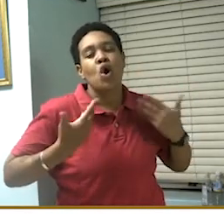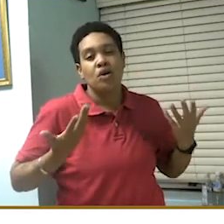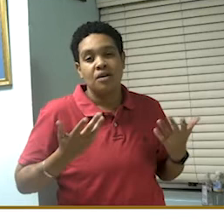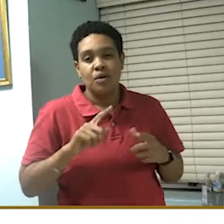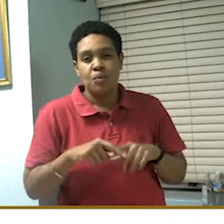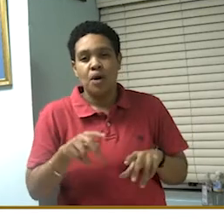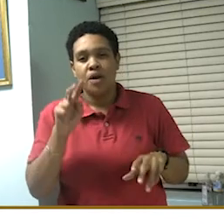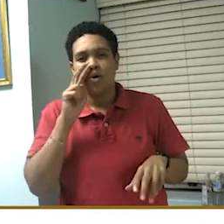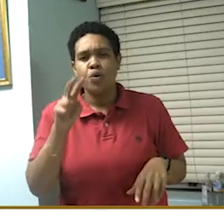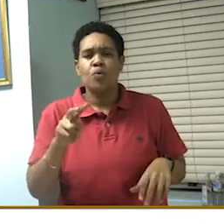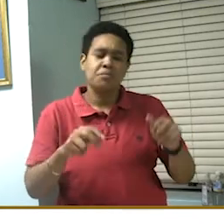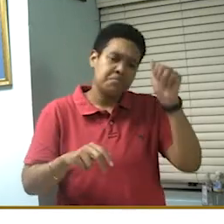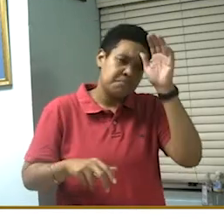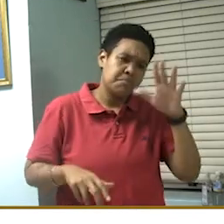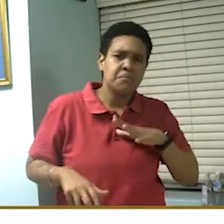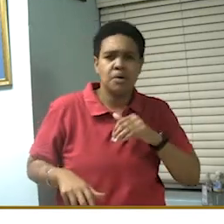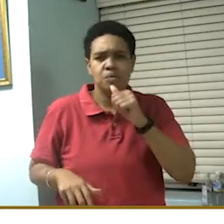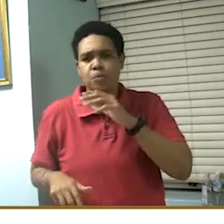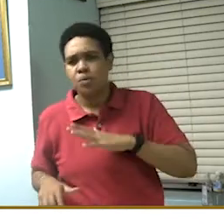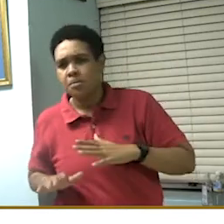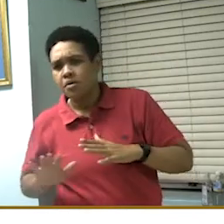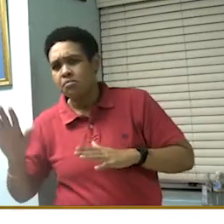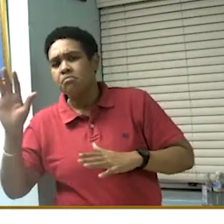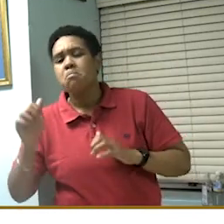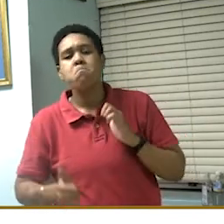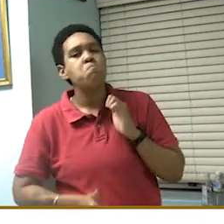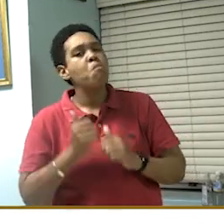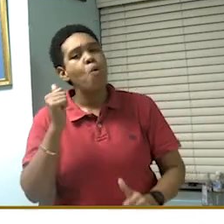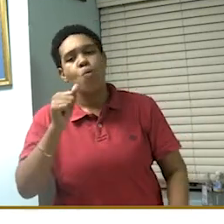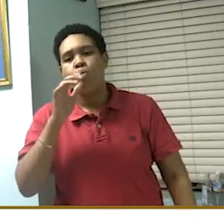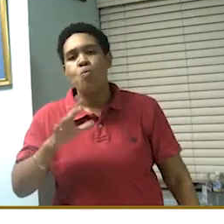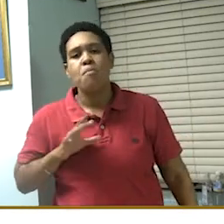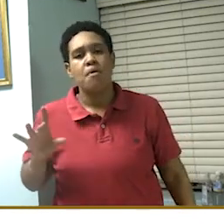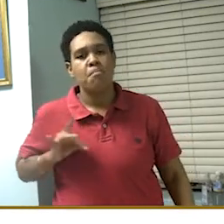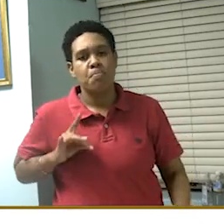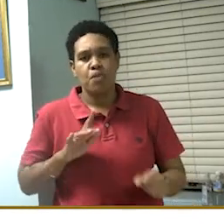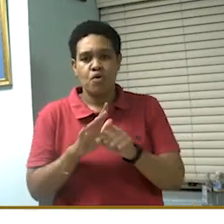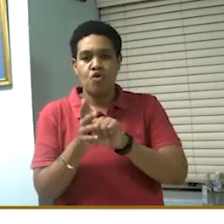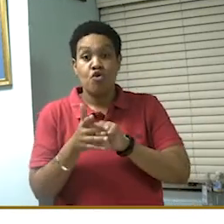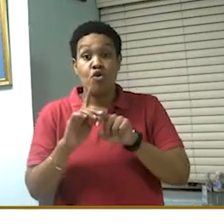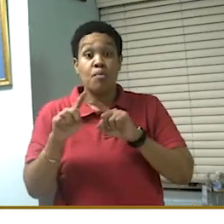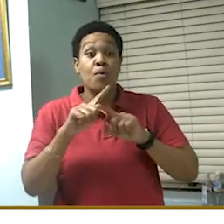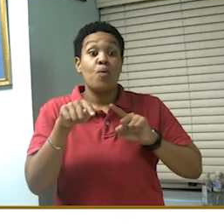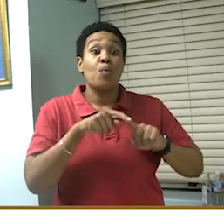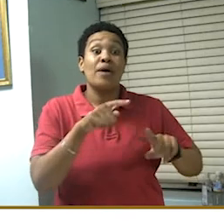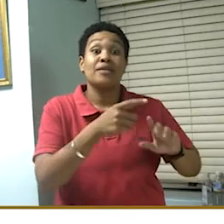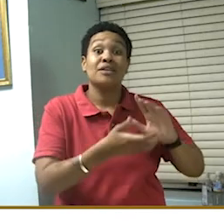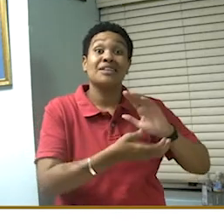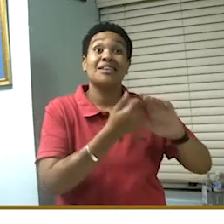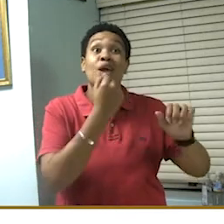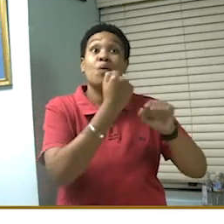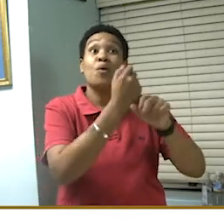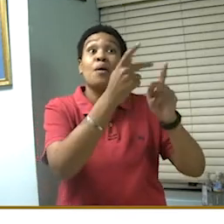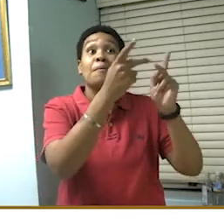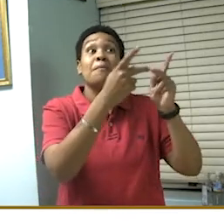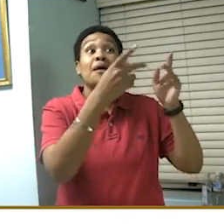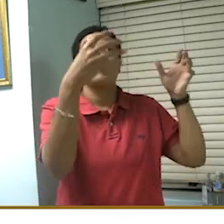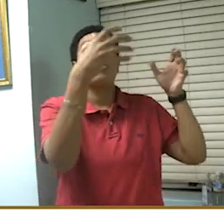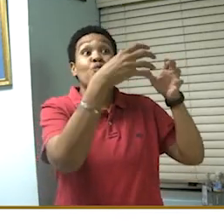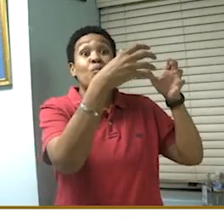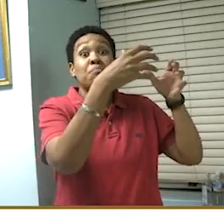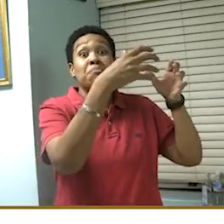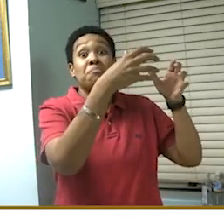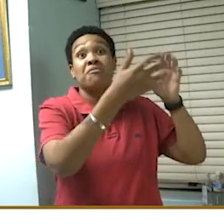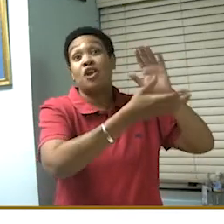sex distribution, mostly females. But when we take out the workplace cluster, it's